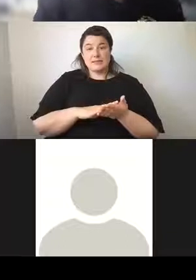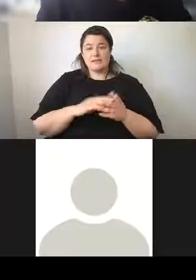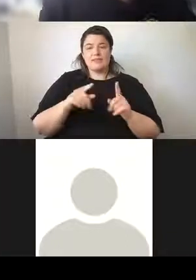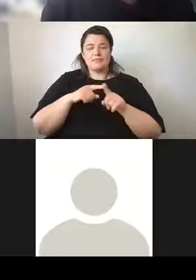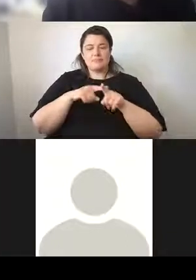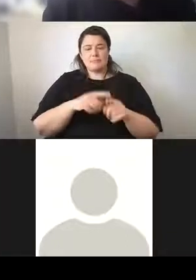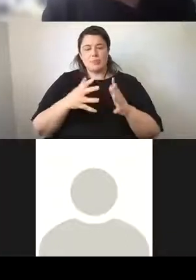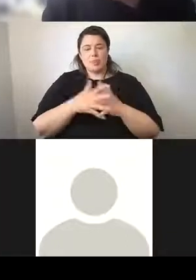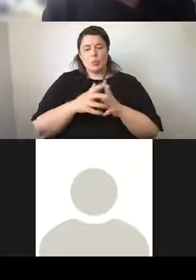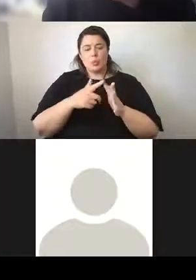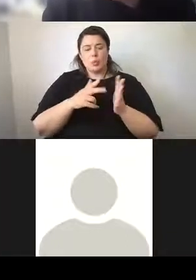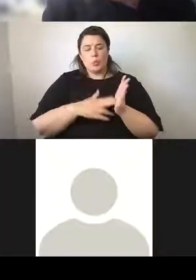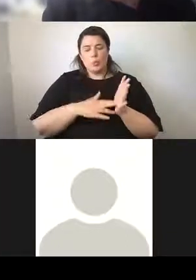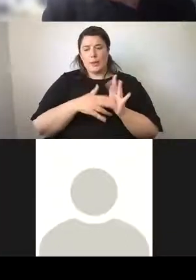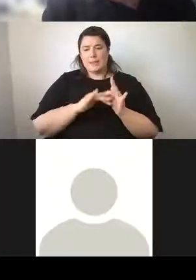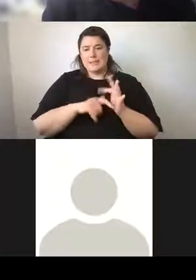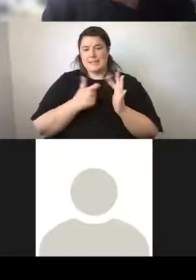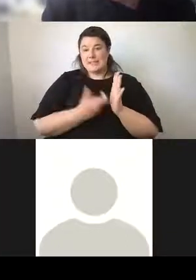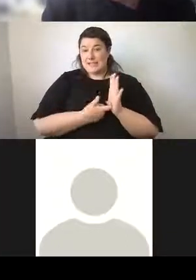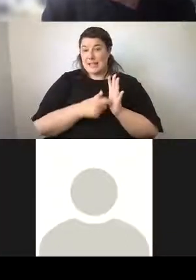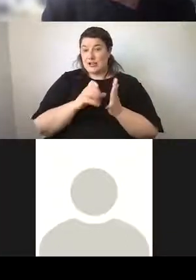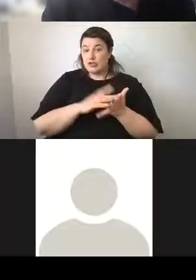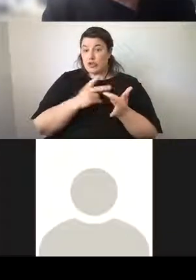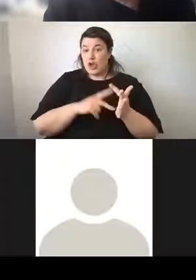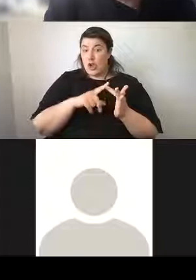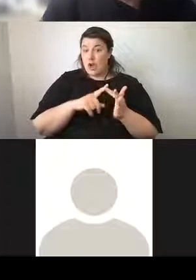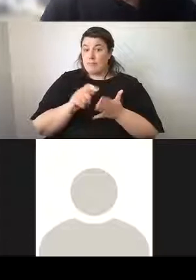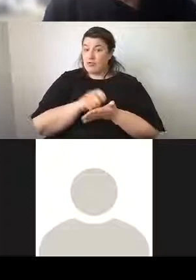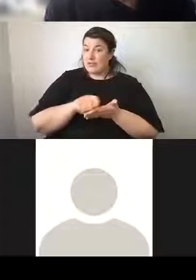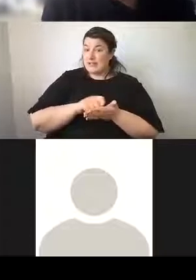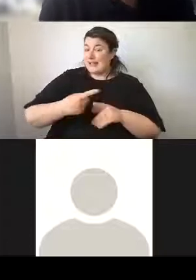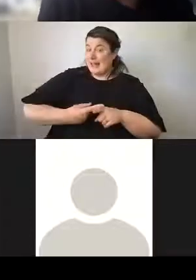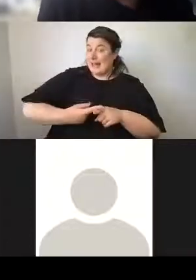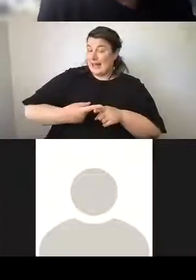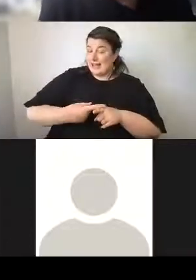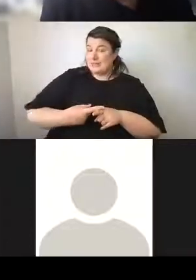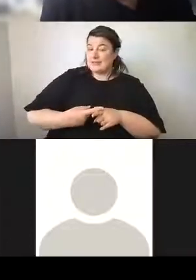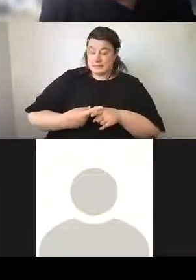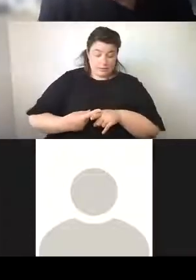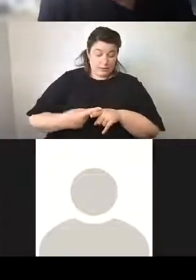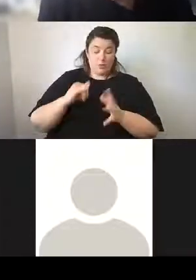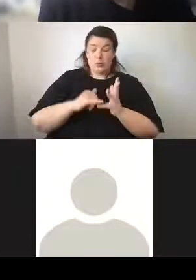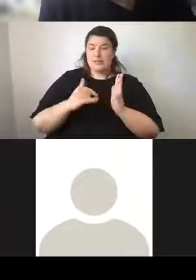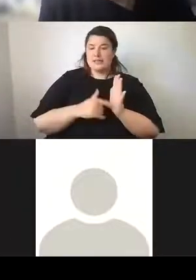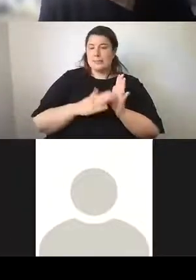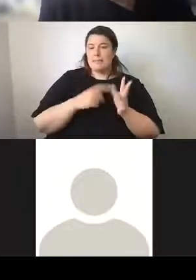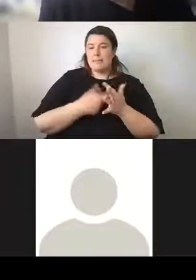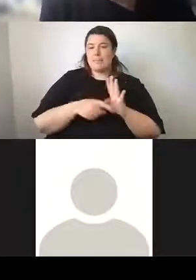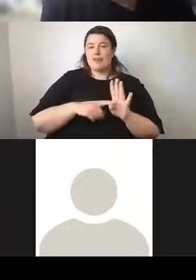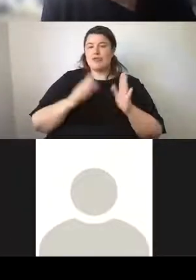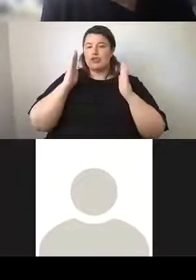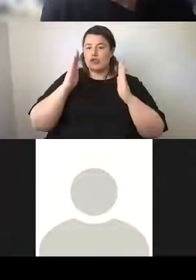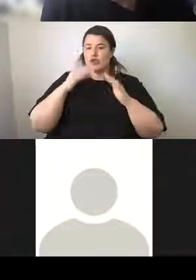They were written in 1793 in England or the great St. Mary's church in Cambridge